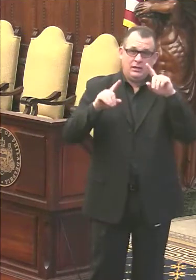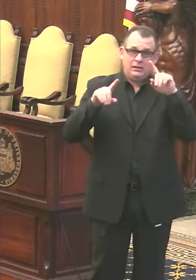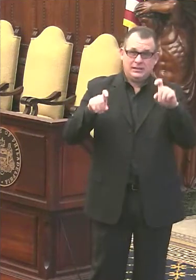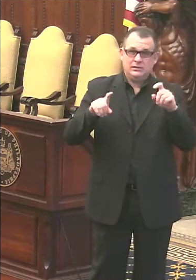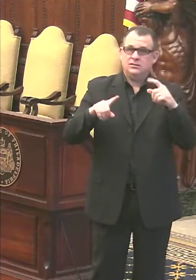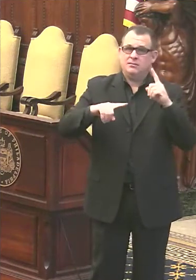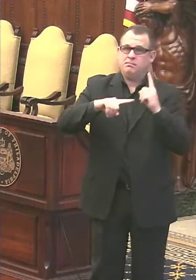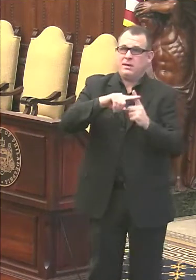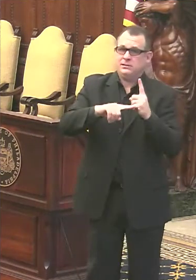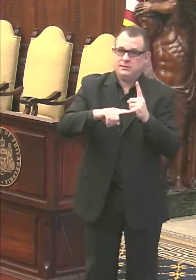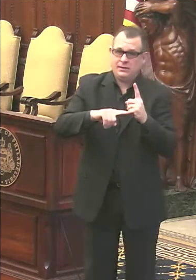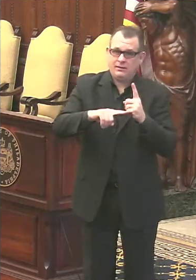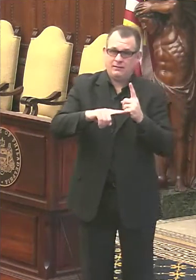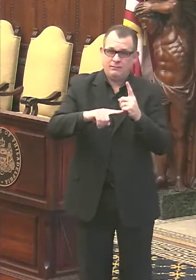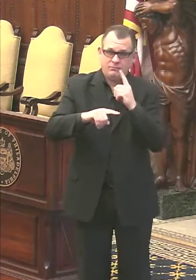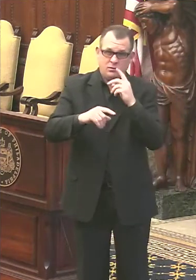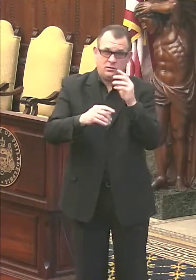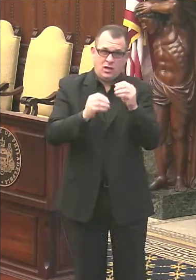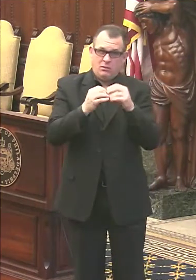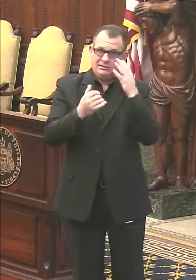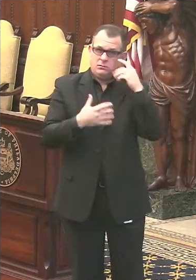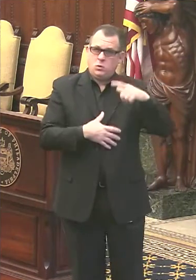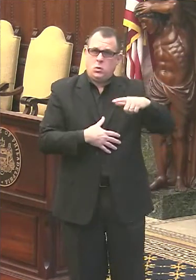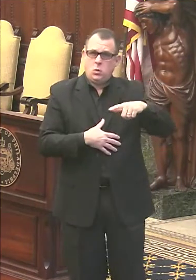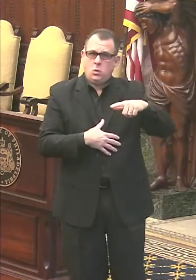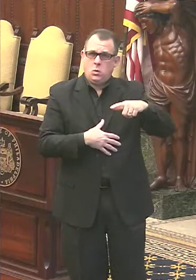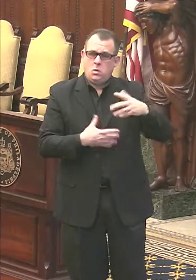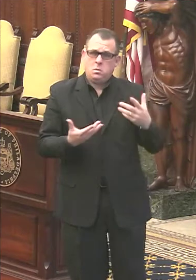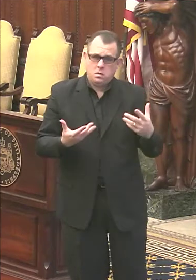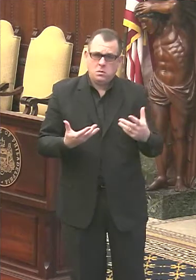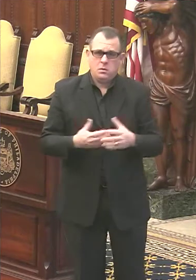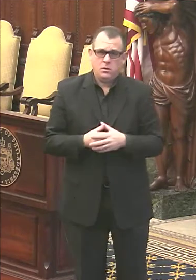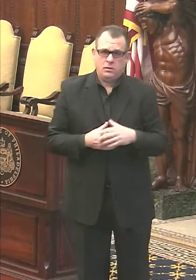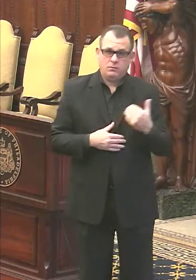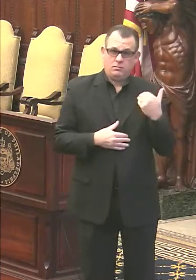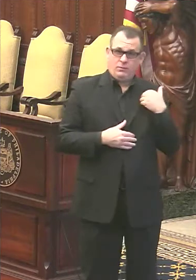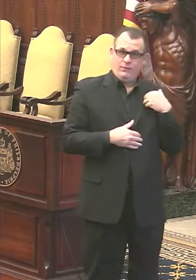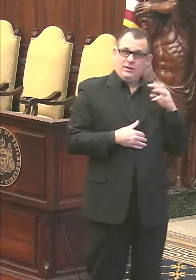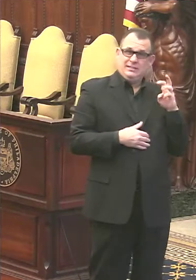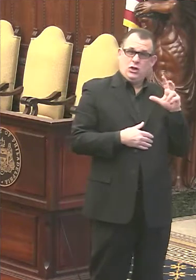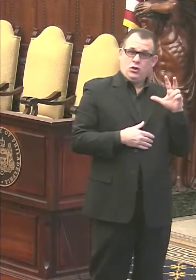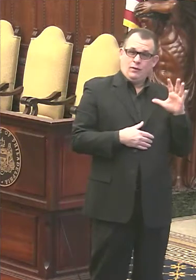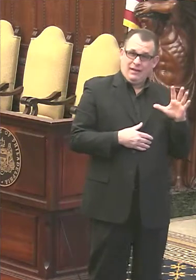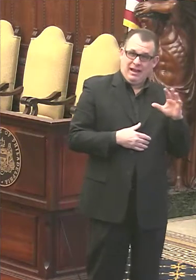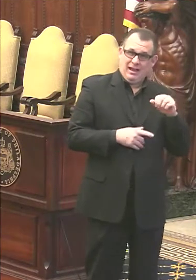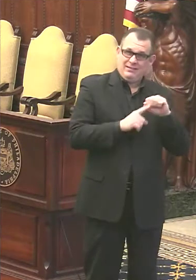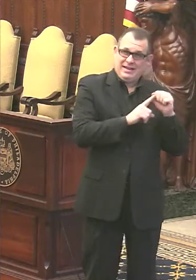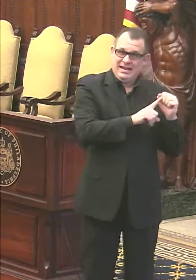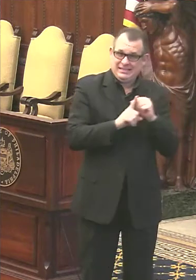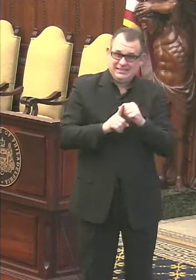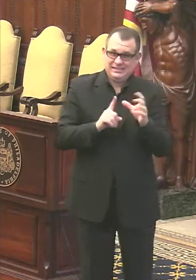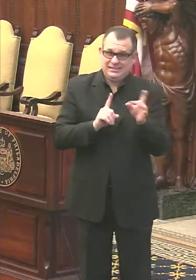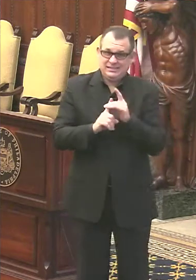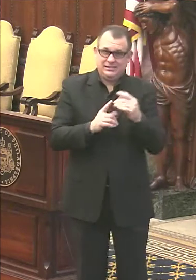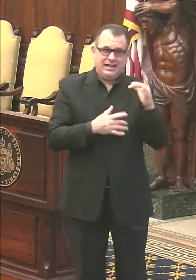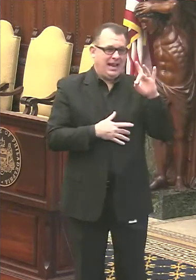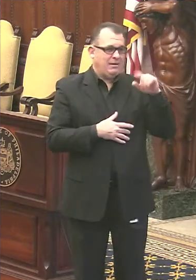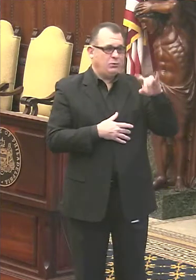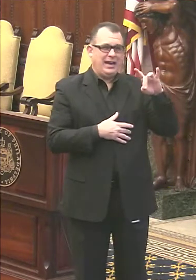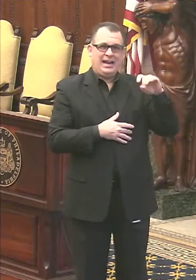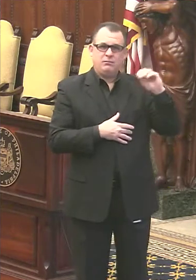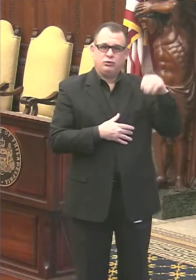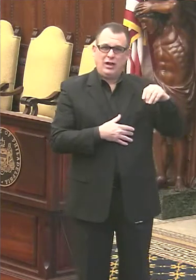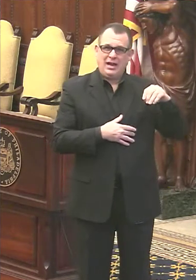of those numbers are lower than what we saw the week before. Before, we were at 635 cases, and 8.8% of the tests were